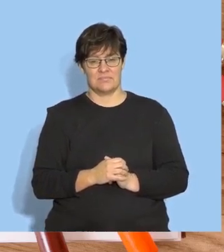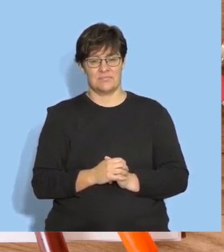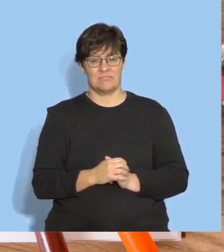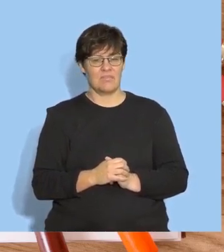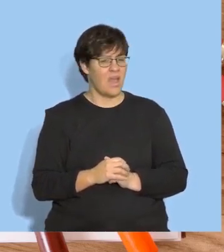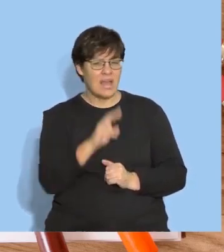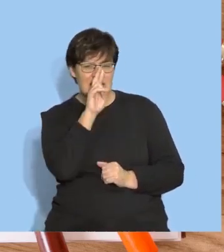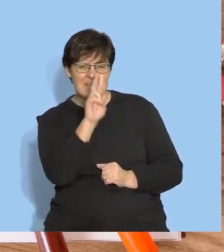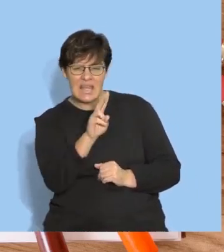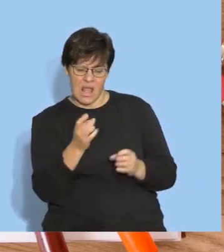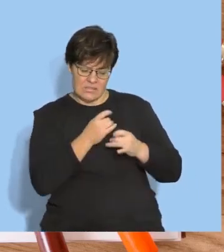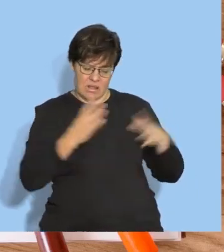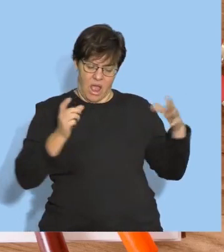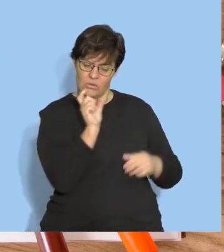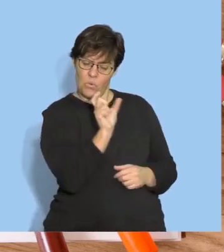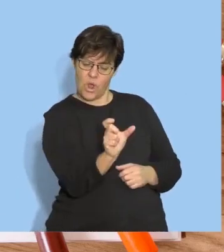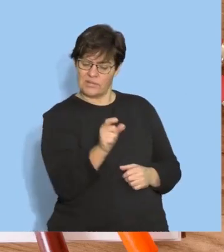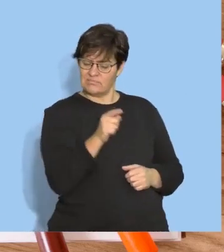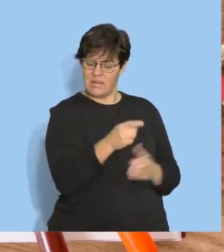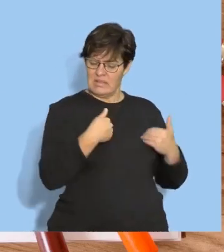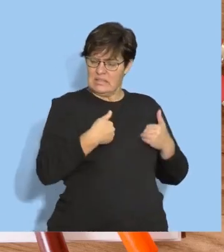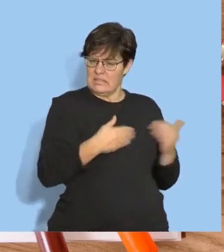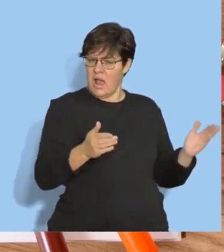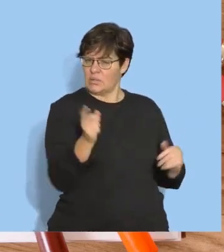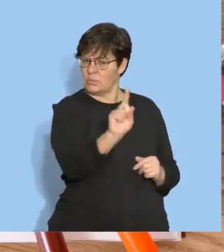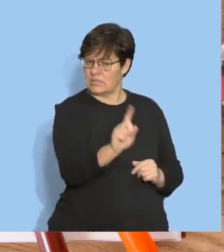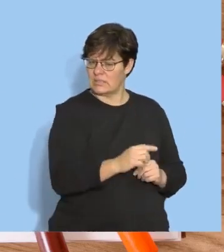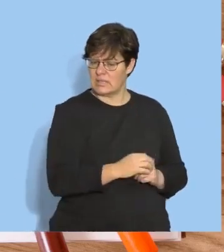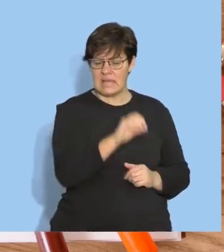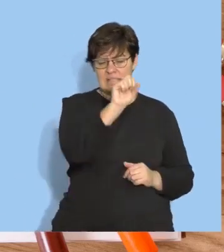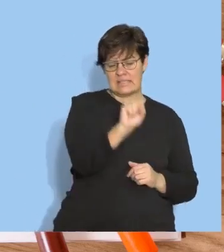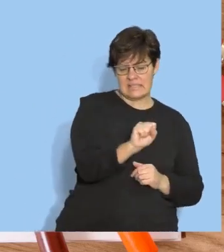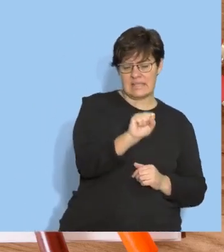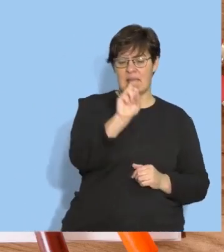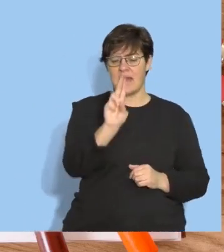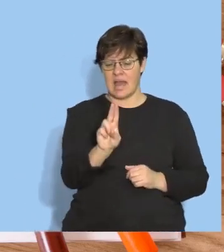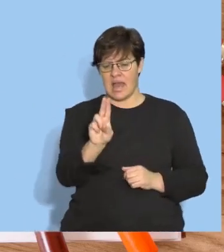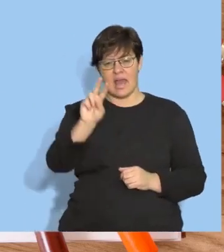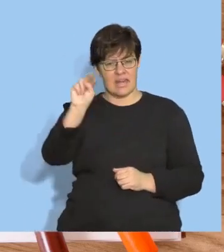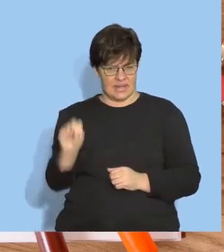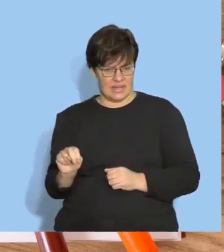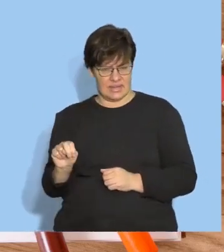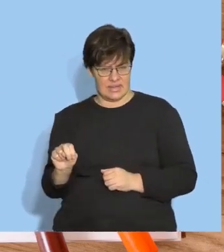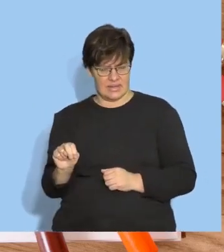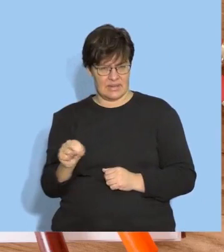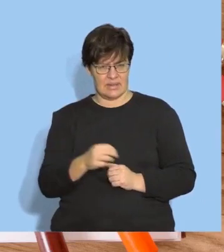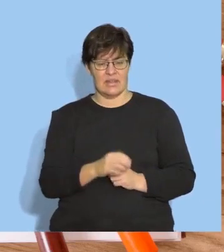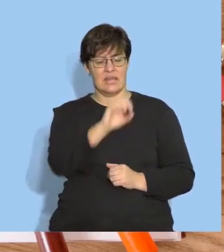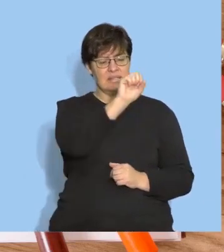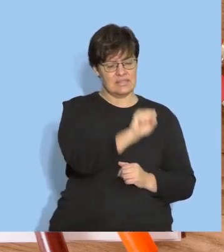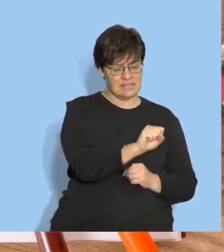What sound do you hear at the beginning of sss, a, n? Let me say it again.